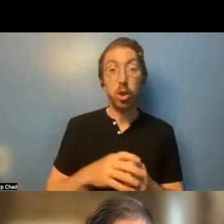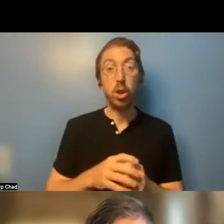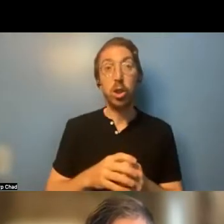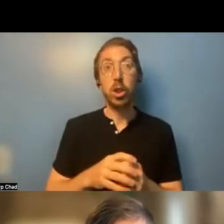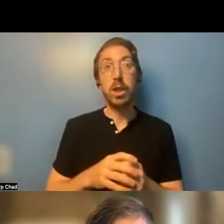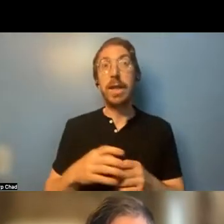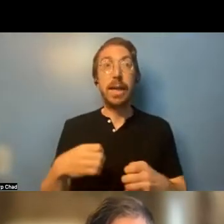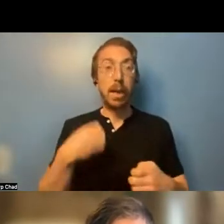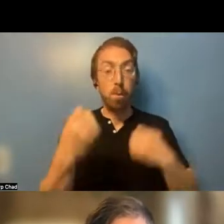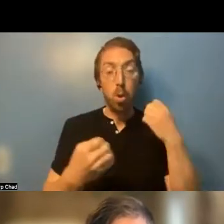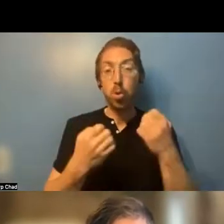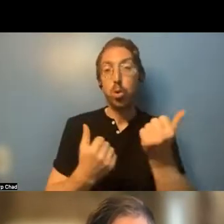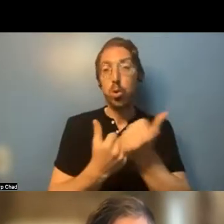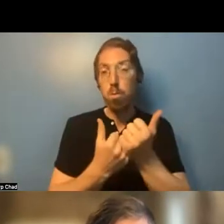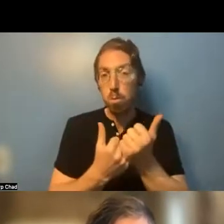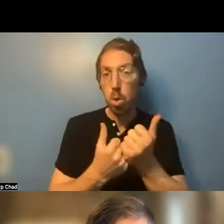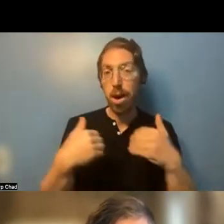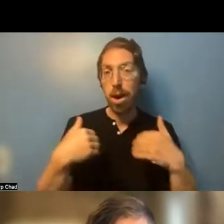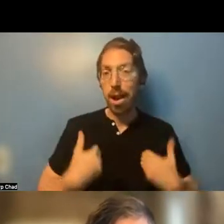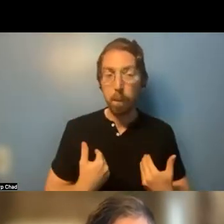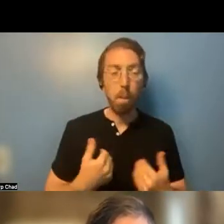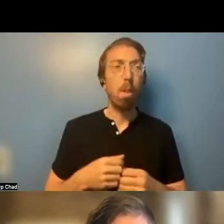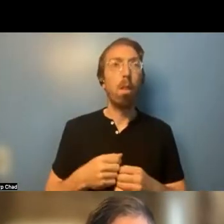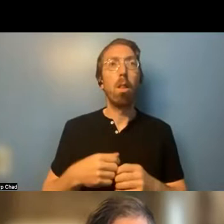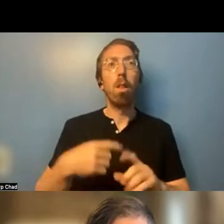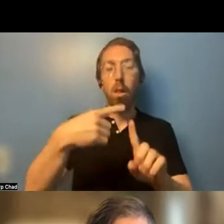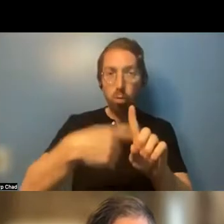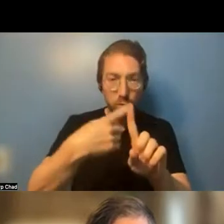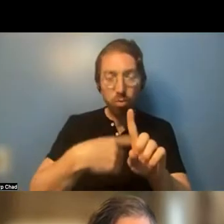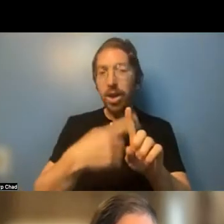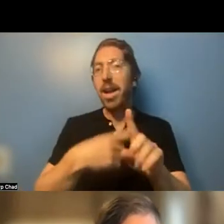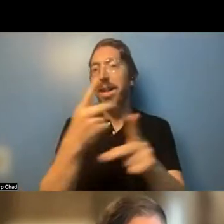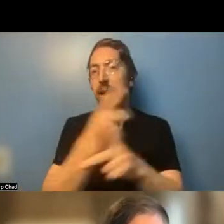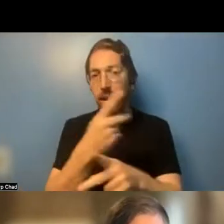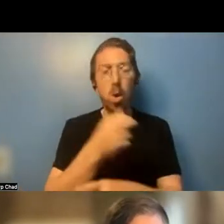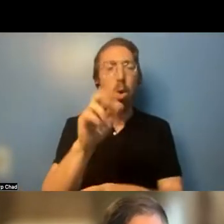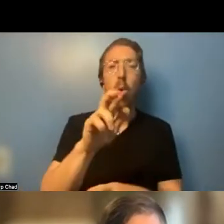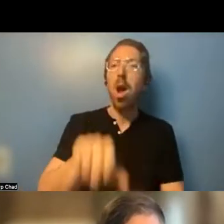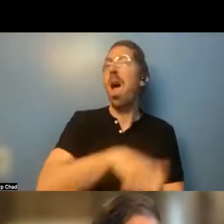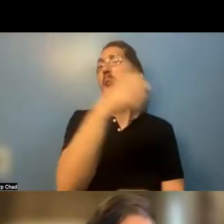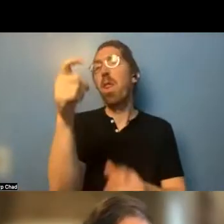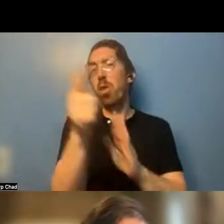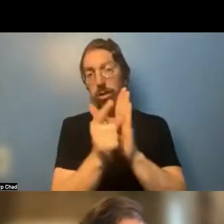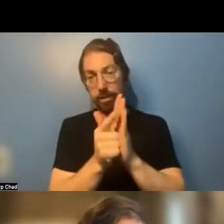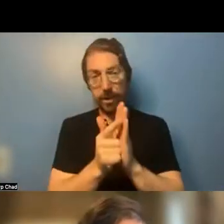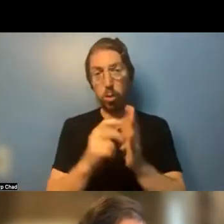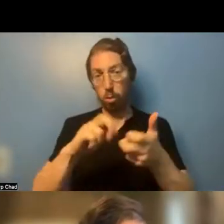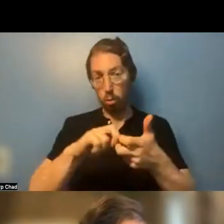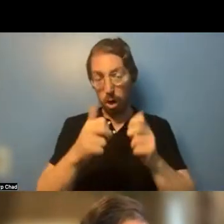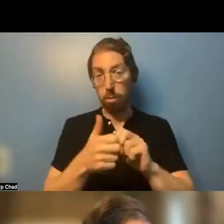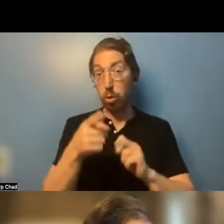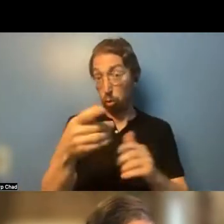animal issue, a rent calculation issue, or other, um, legal issues that, um,